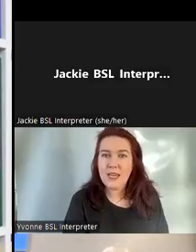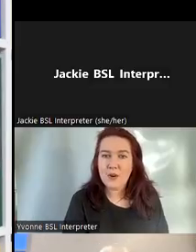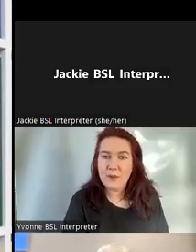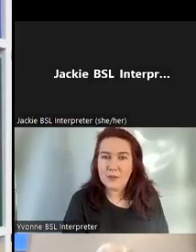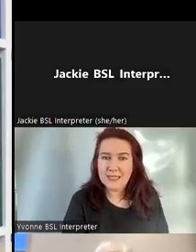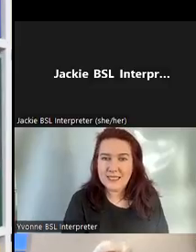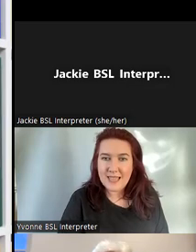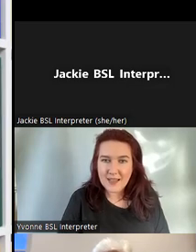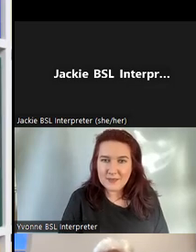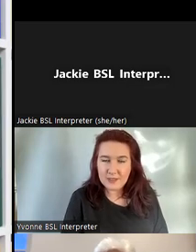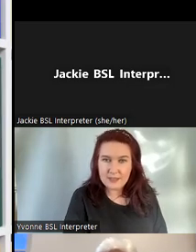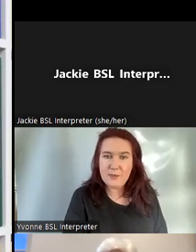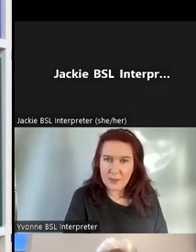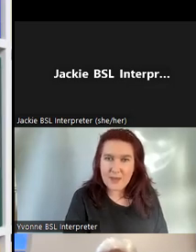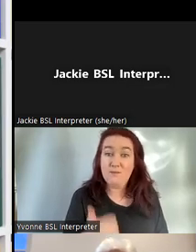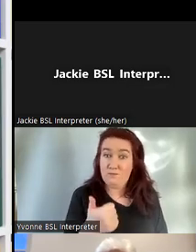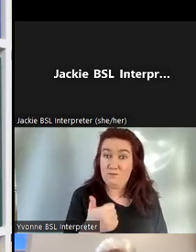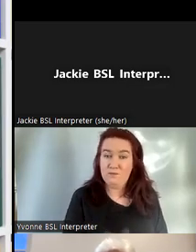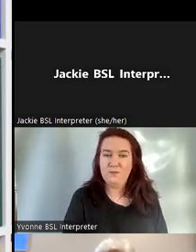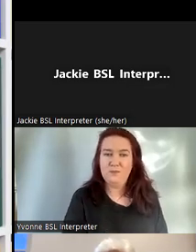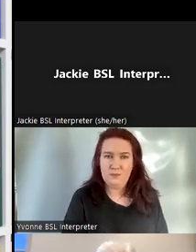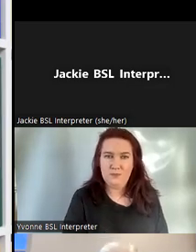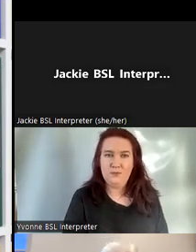Okay I hope everyone can see that you can see me okay.